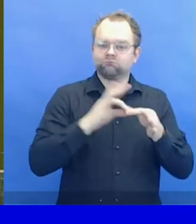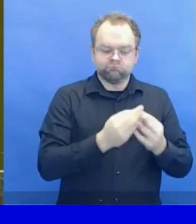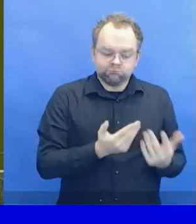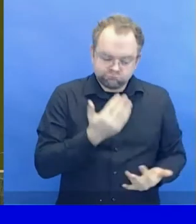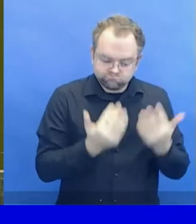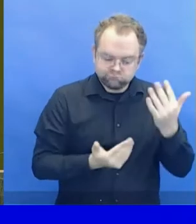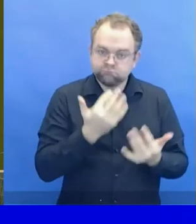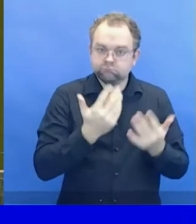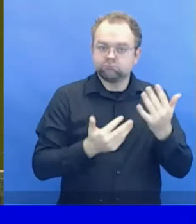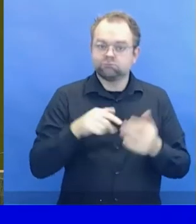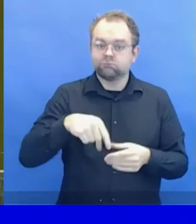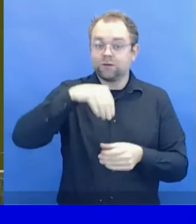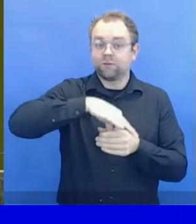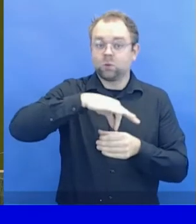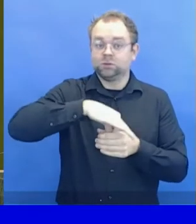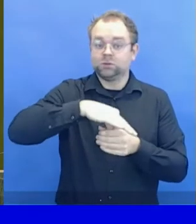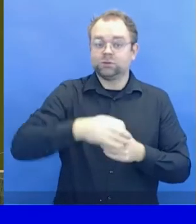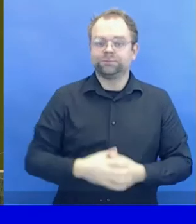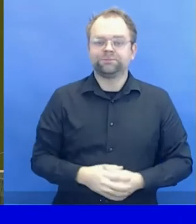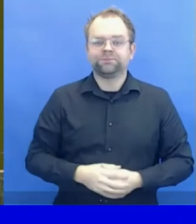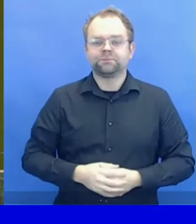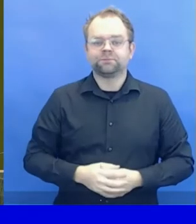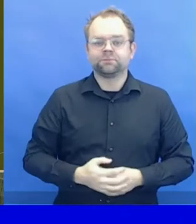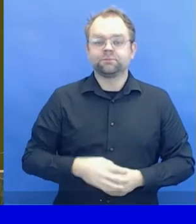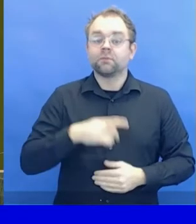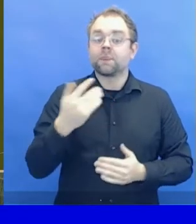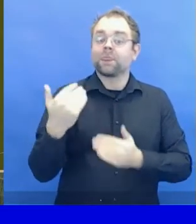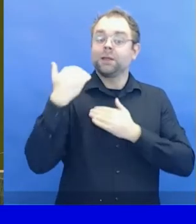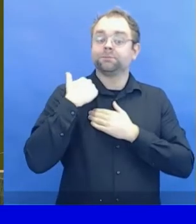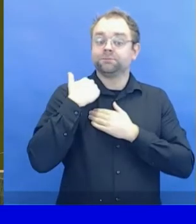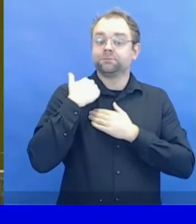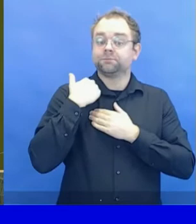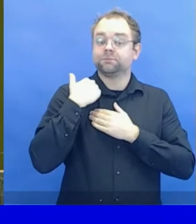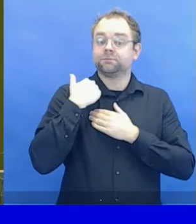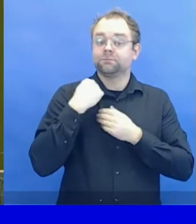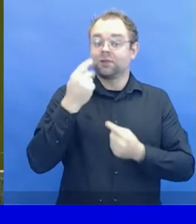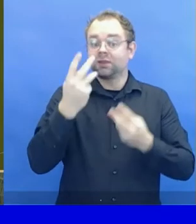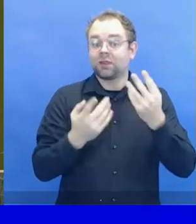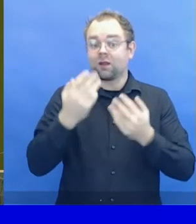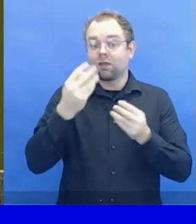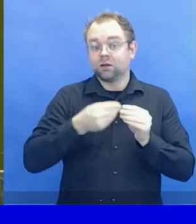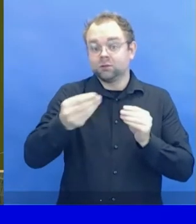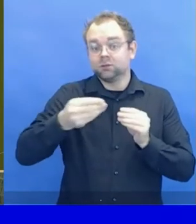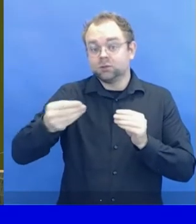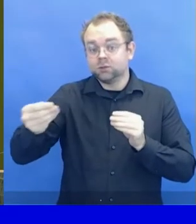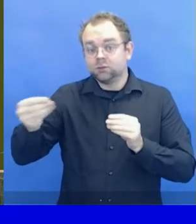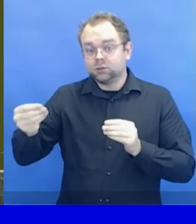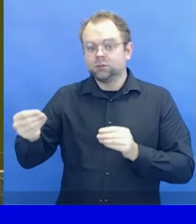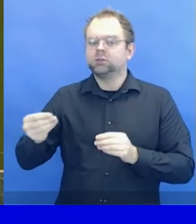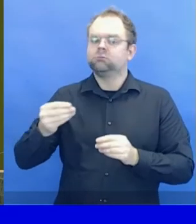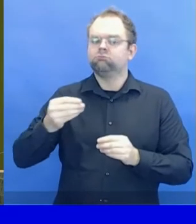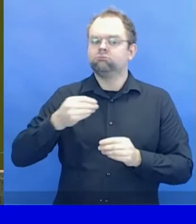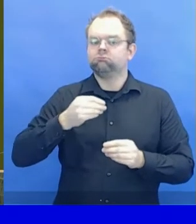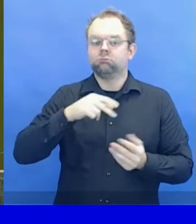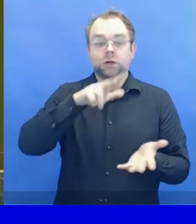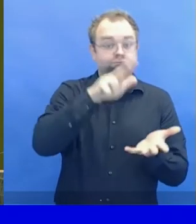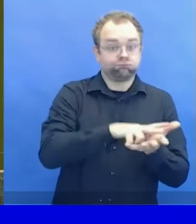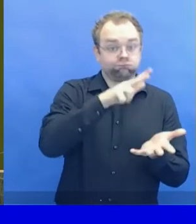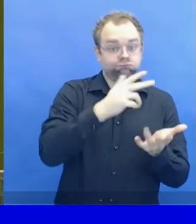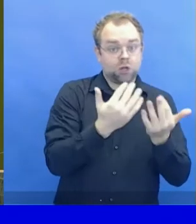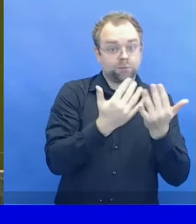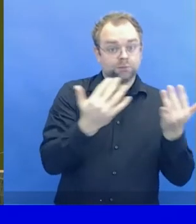delegations of the results and to declare elected those candidates that have received the greatest number of votes